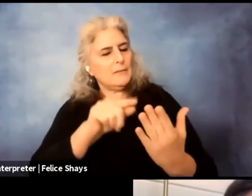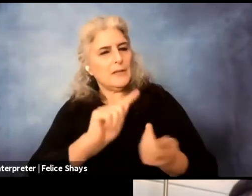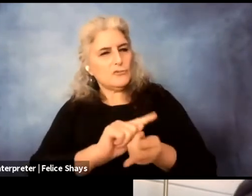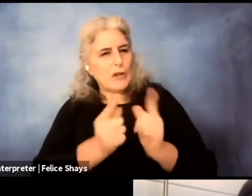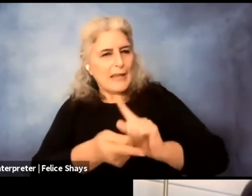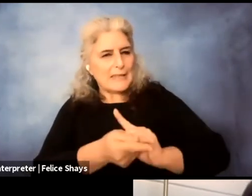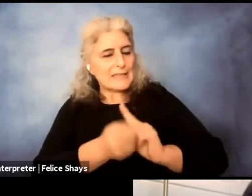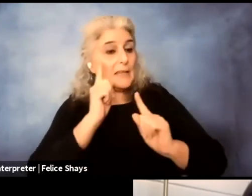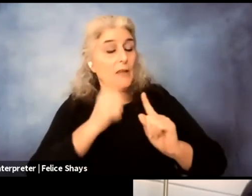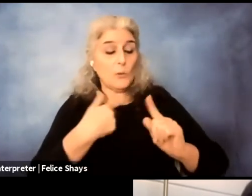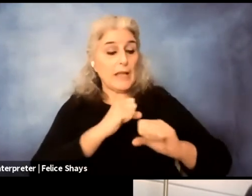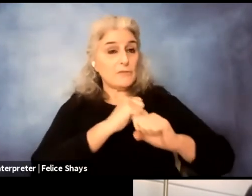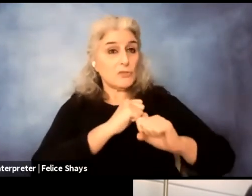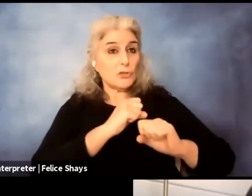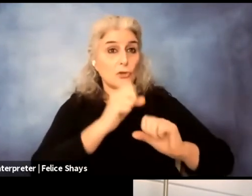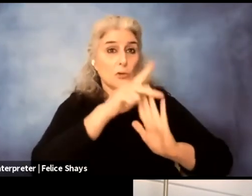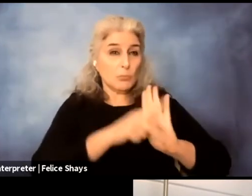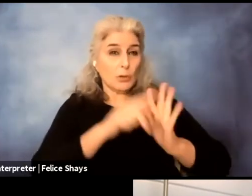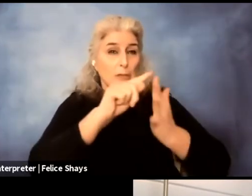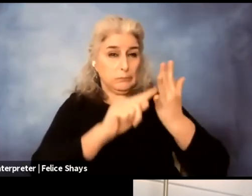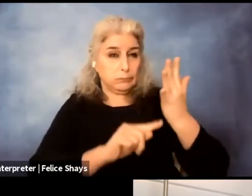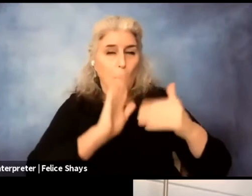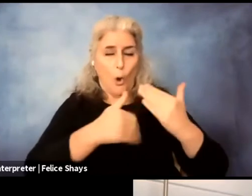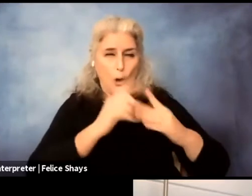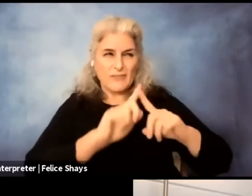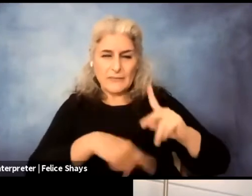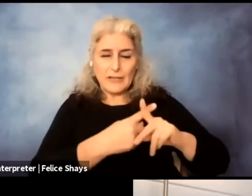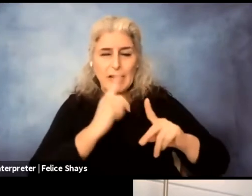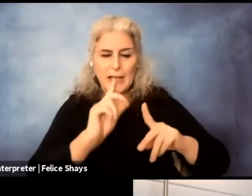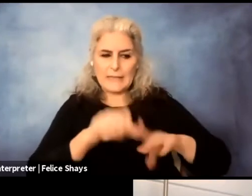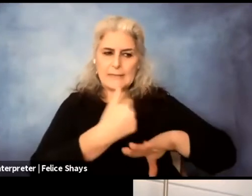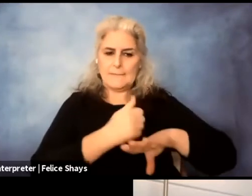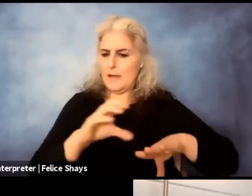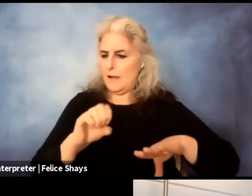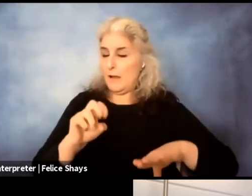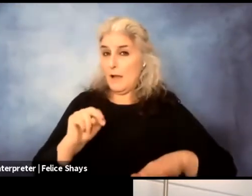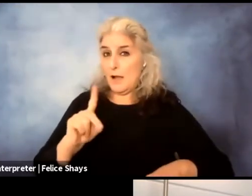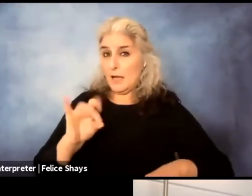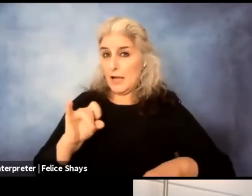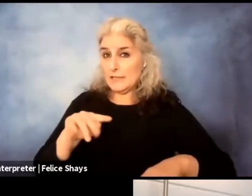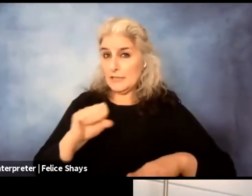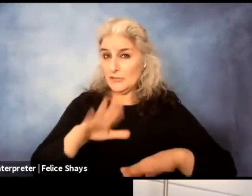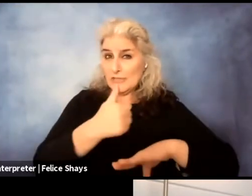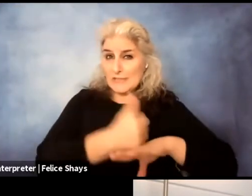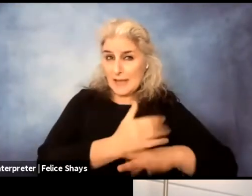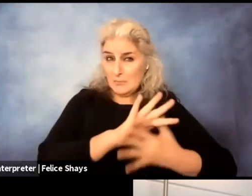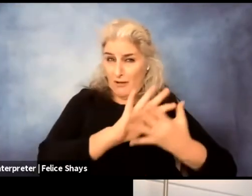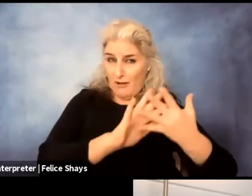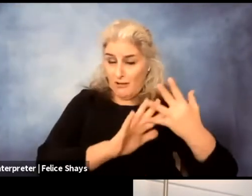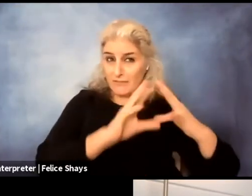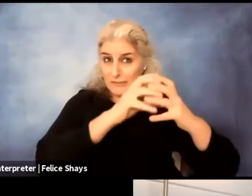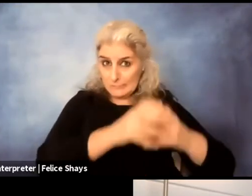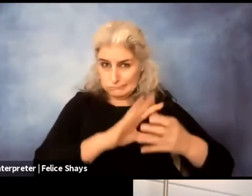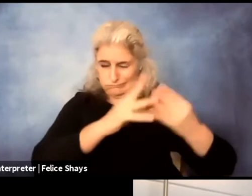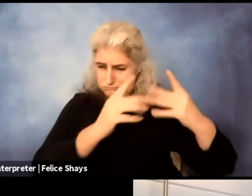protocols and security conditions that's set up and created through network protocols into